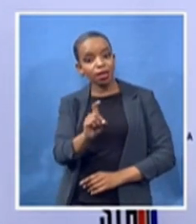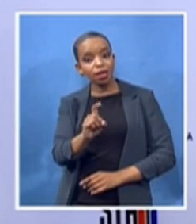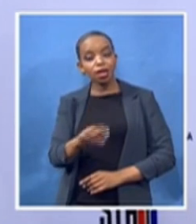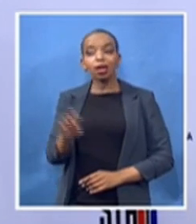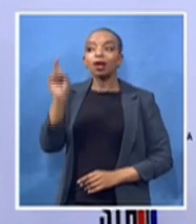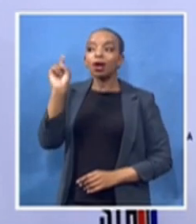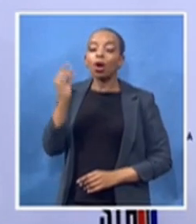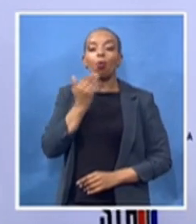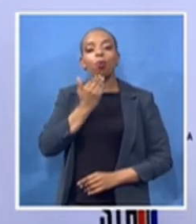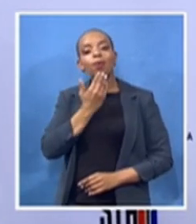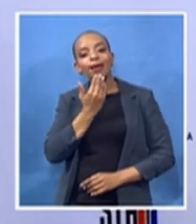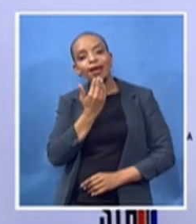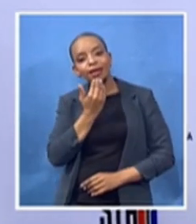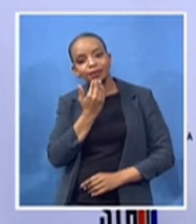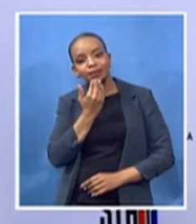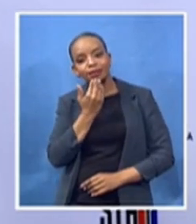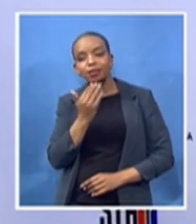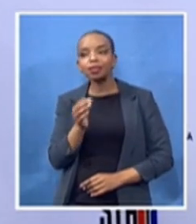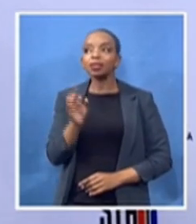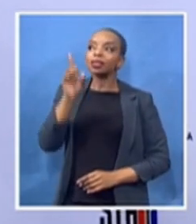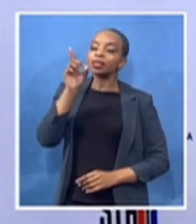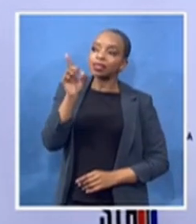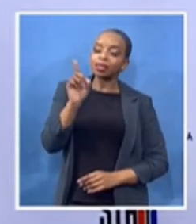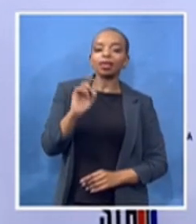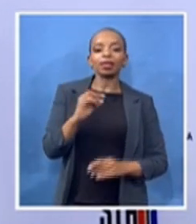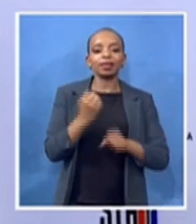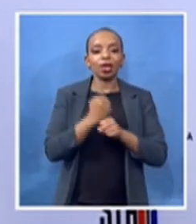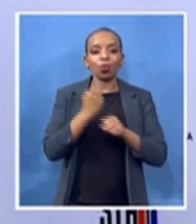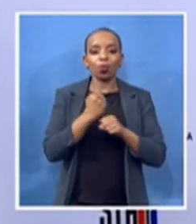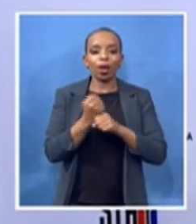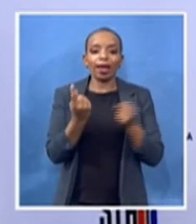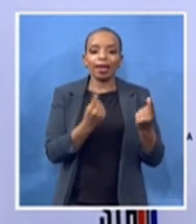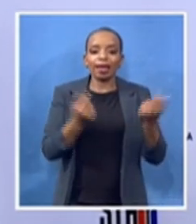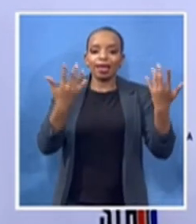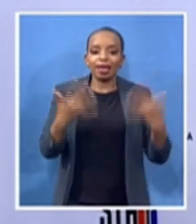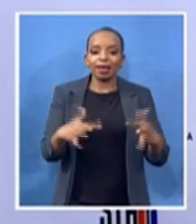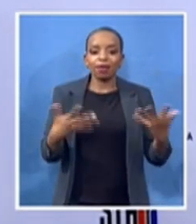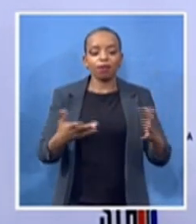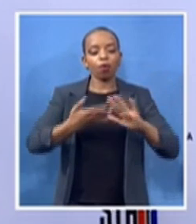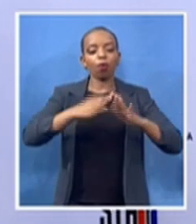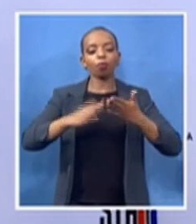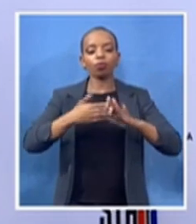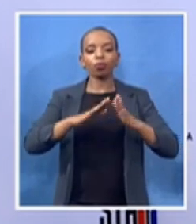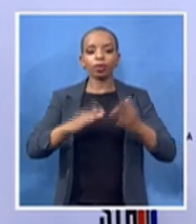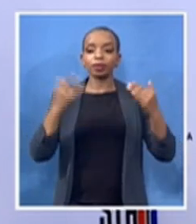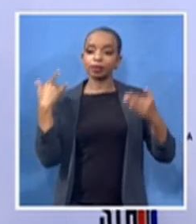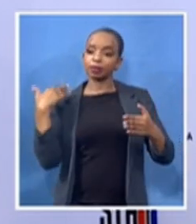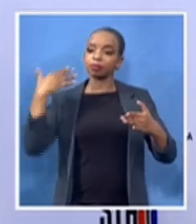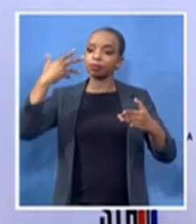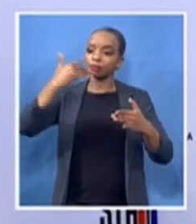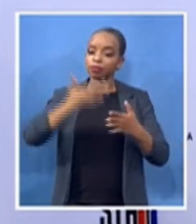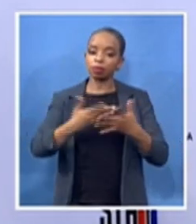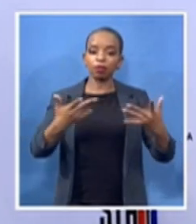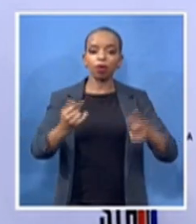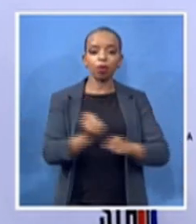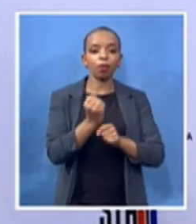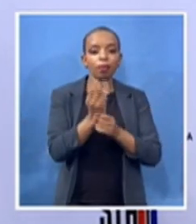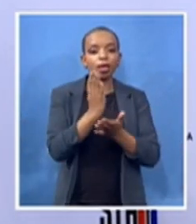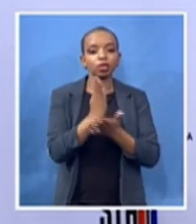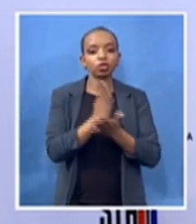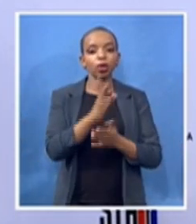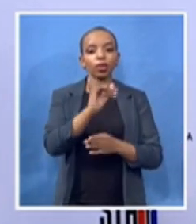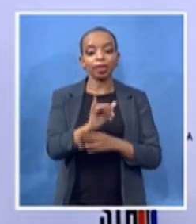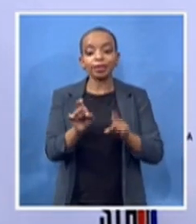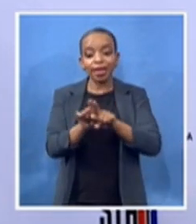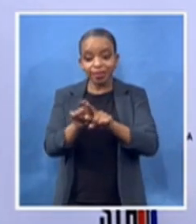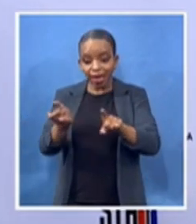all the work that she put in and all the strides that she made to ensure that they're able to enjoy the liberty and freedom that they do